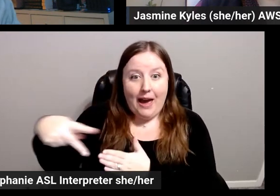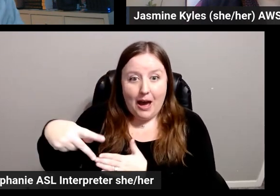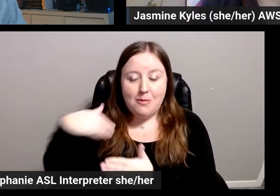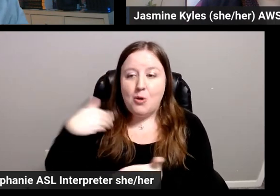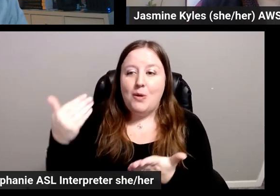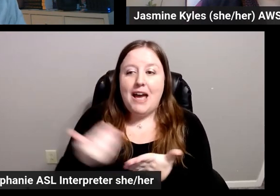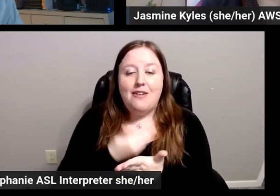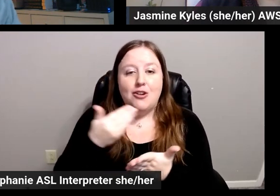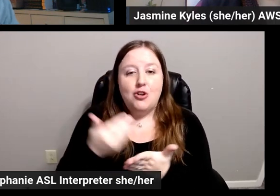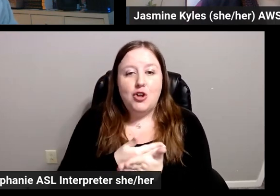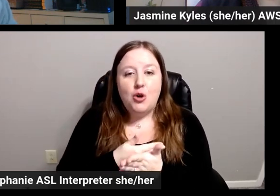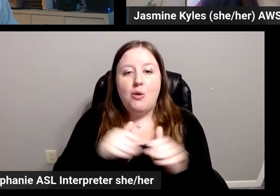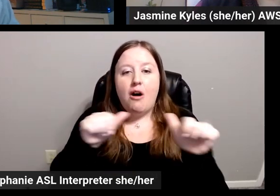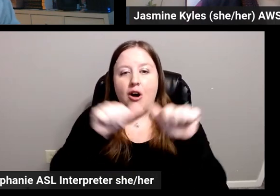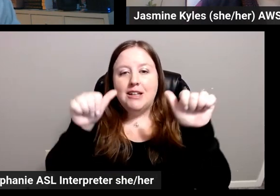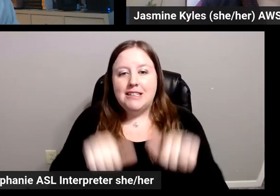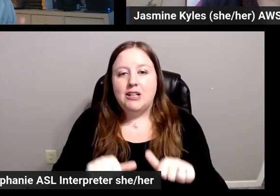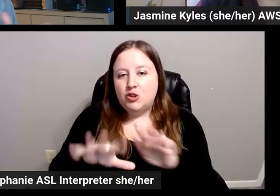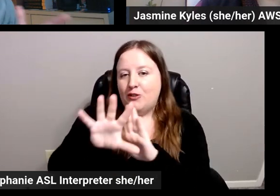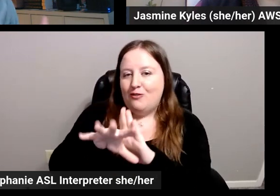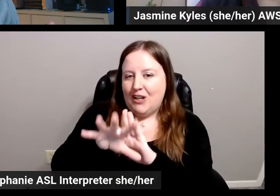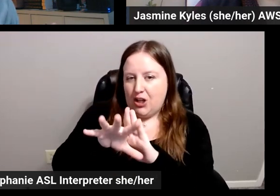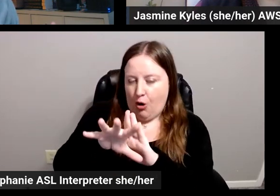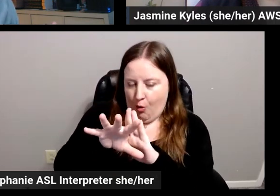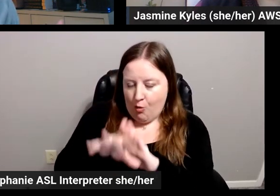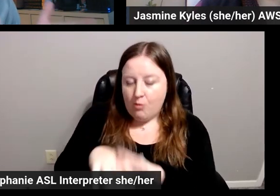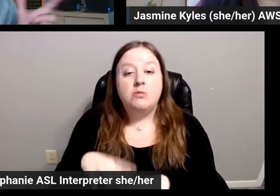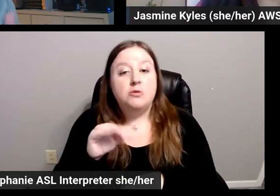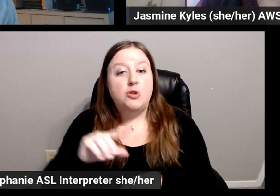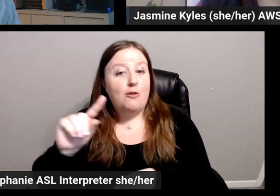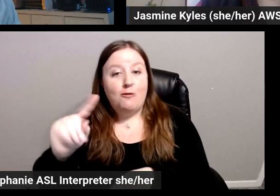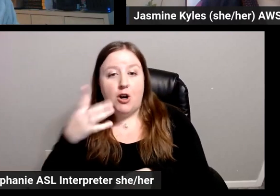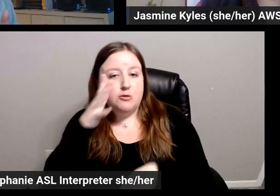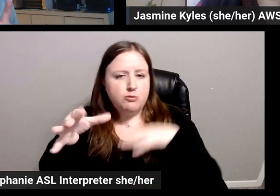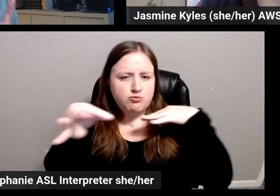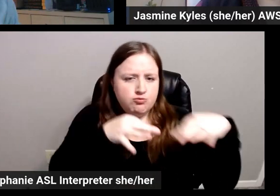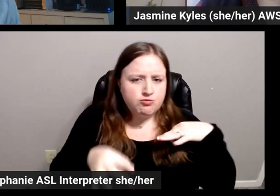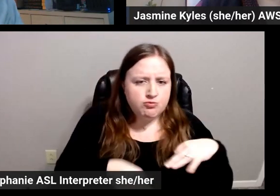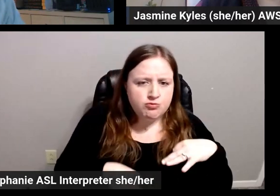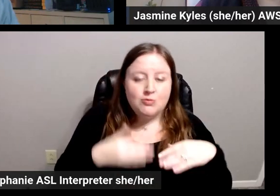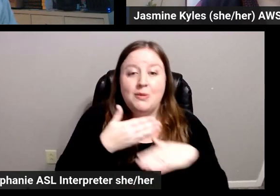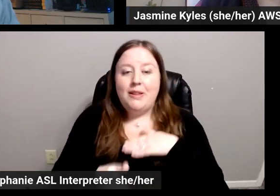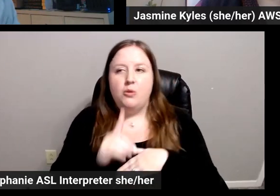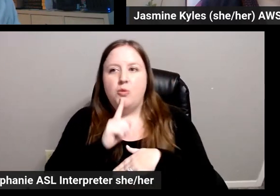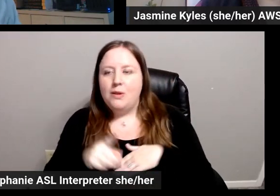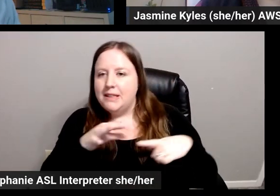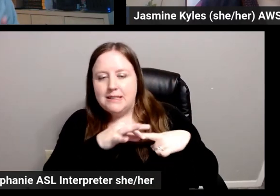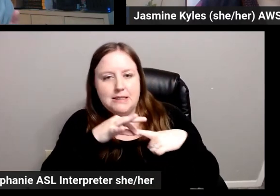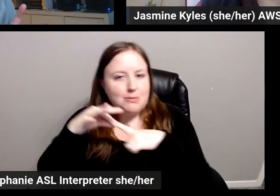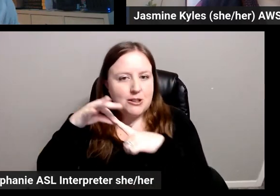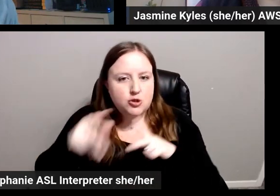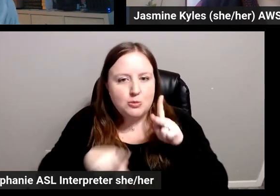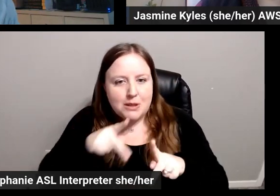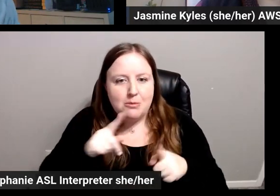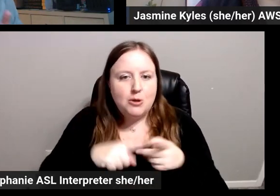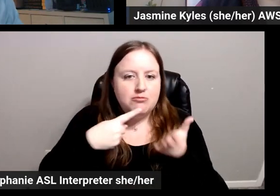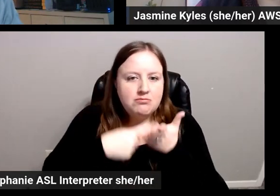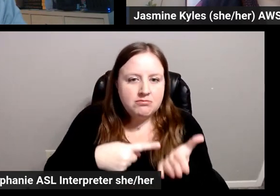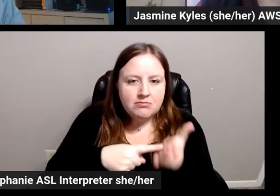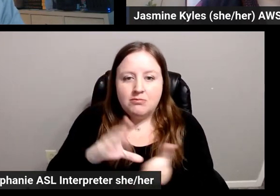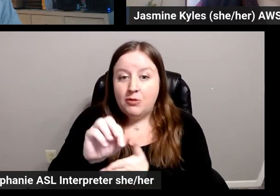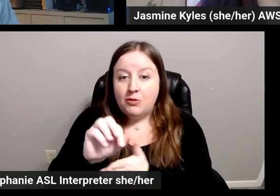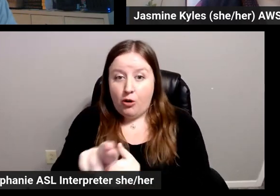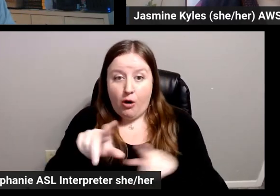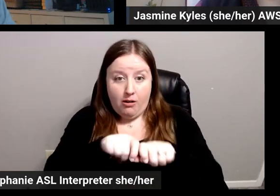new This Is My Architecture video episode. So we're going to dive into that first, then we're going to come back with some really special guests to talk about both the car launch